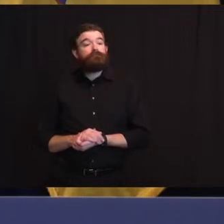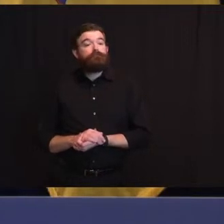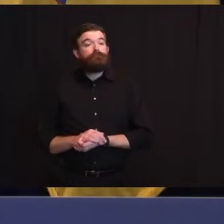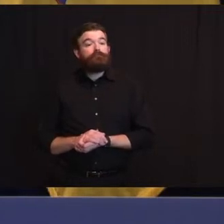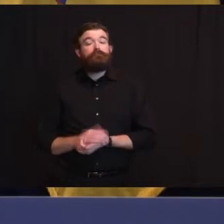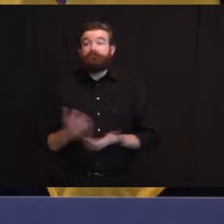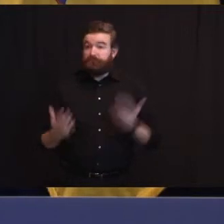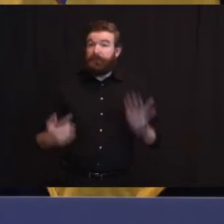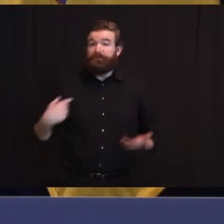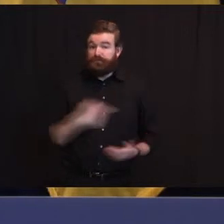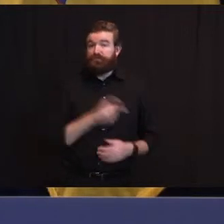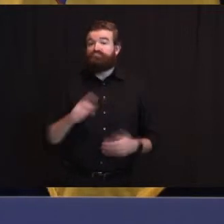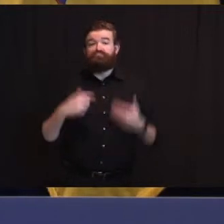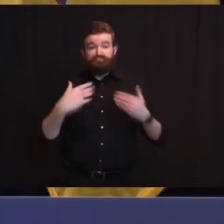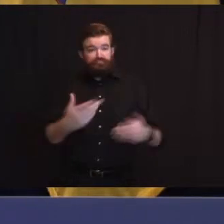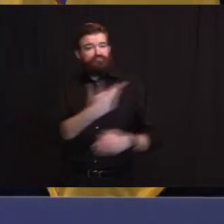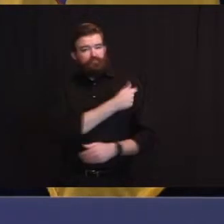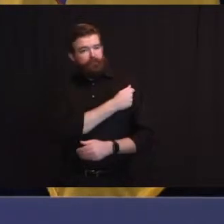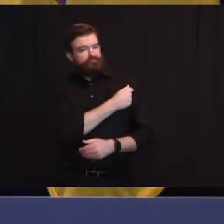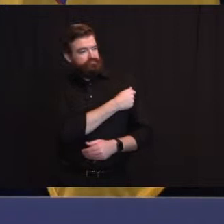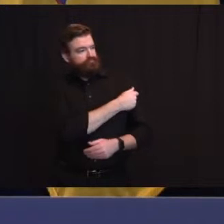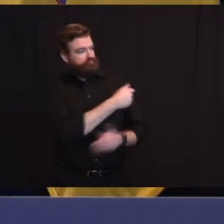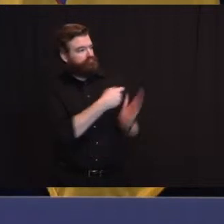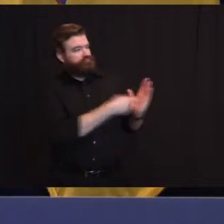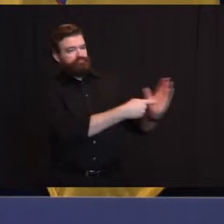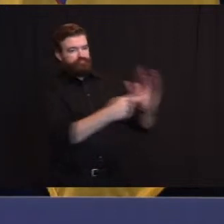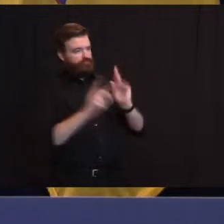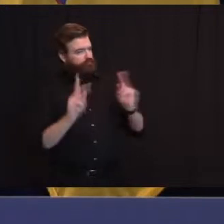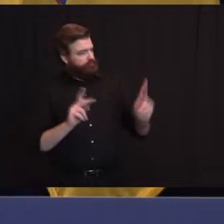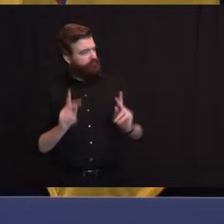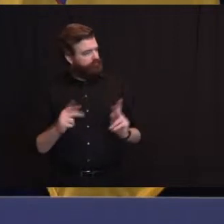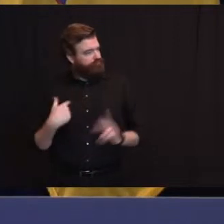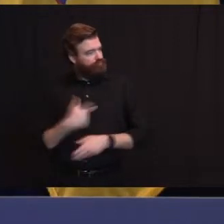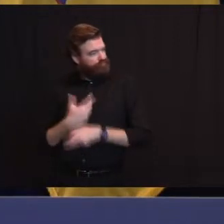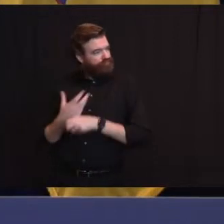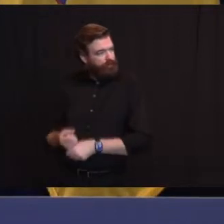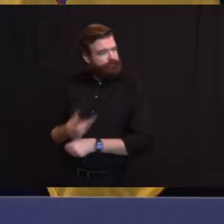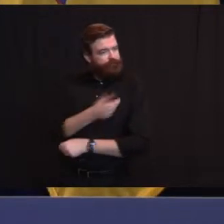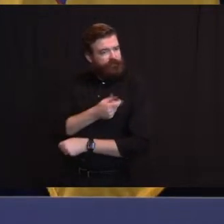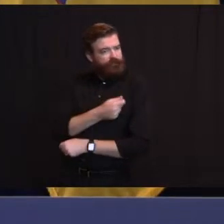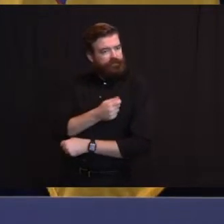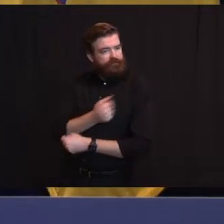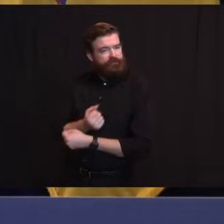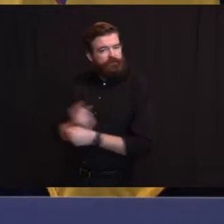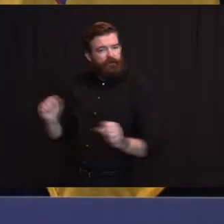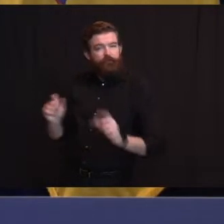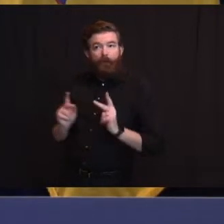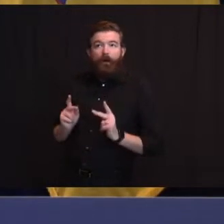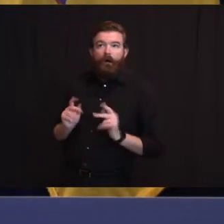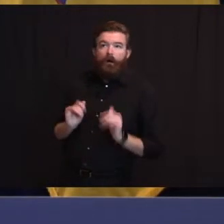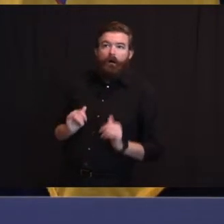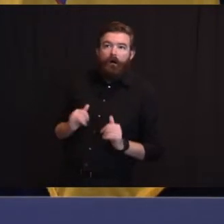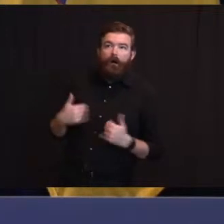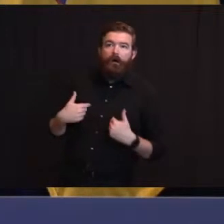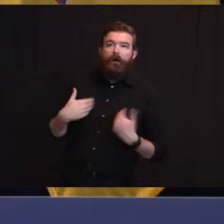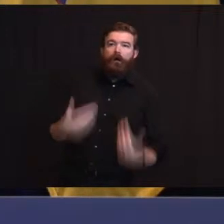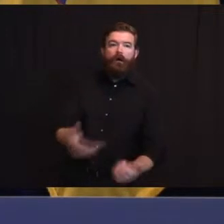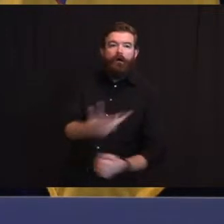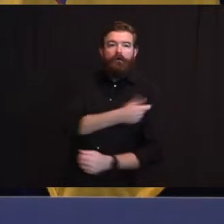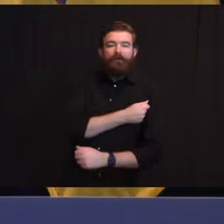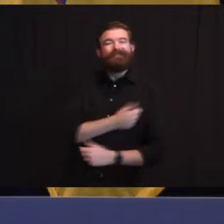accept. But when there's a supply-demand imbalance, as great as it is, and you still have not gone through